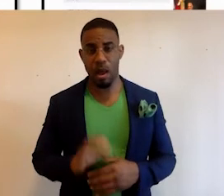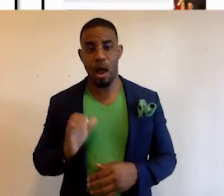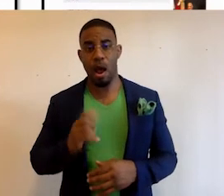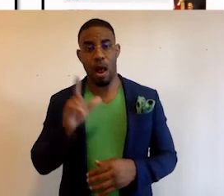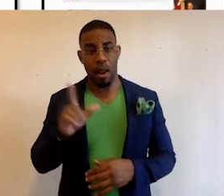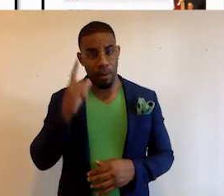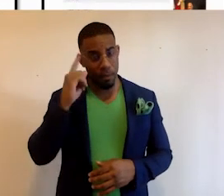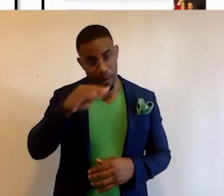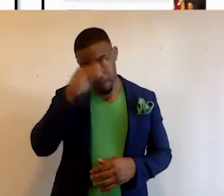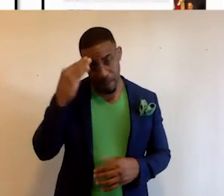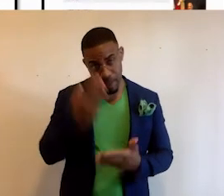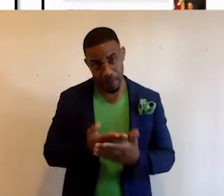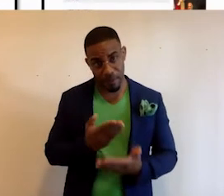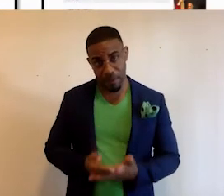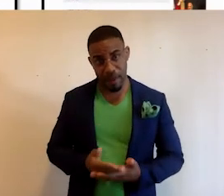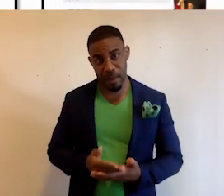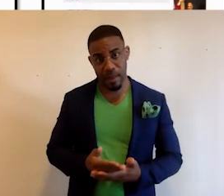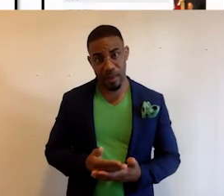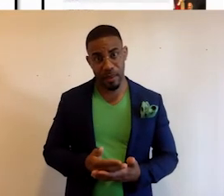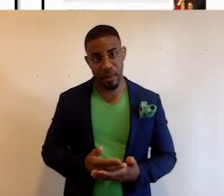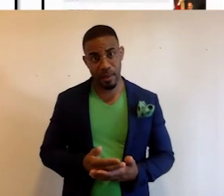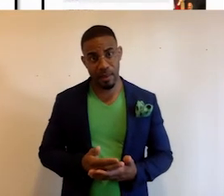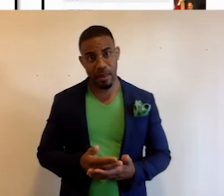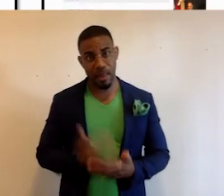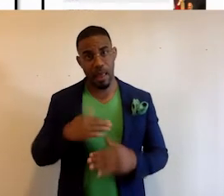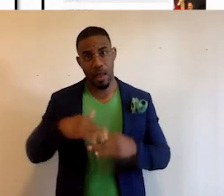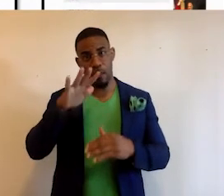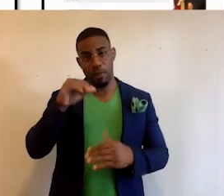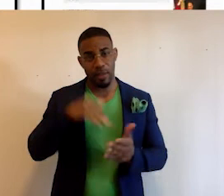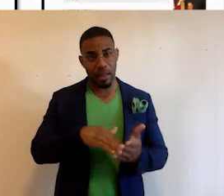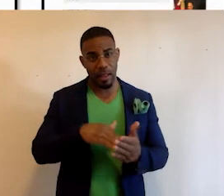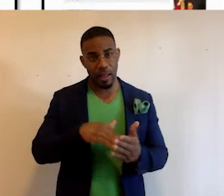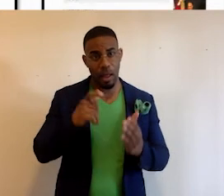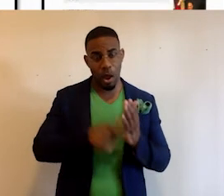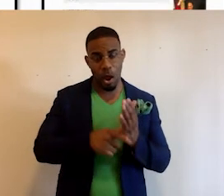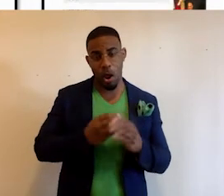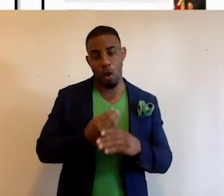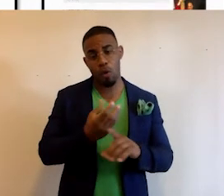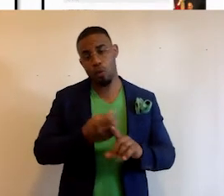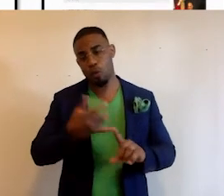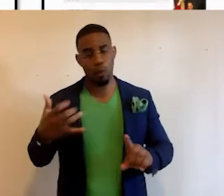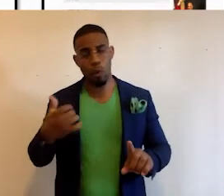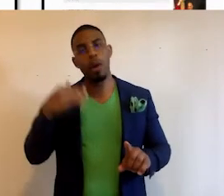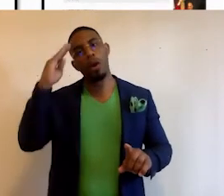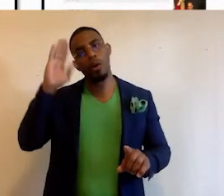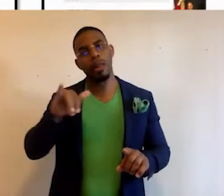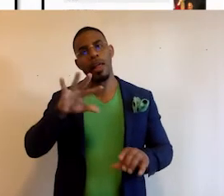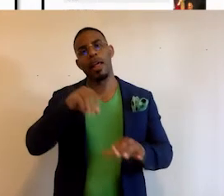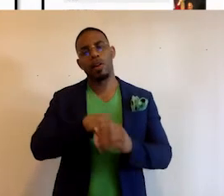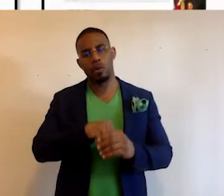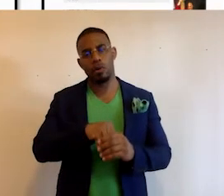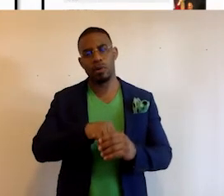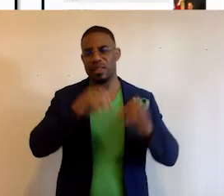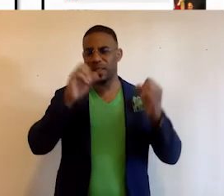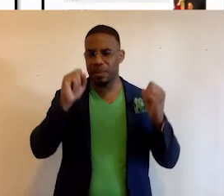library of Black Facts has over 50,000 articles and growing, and we know that that includes